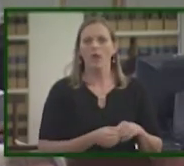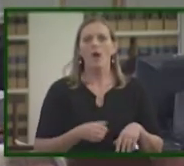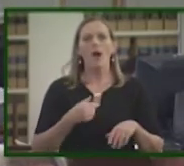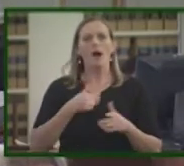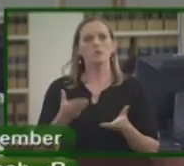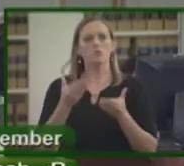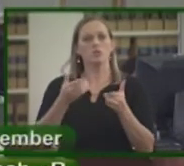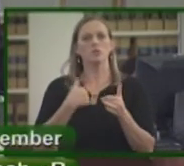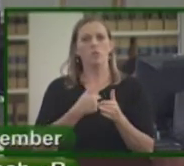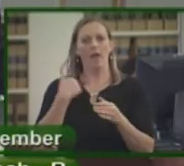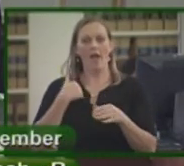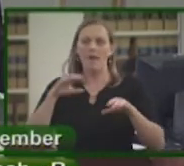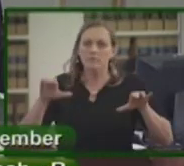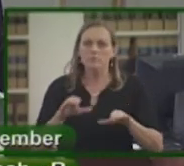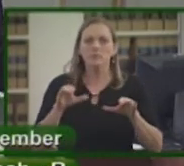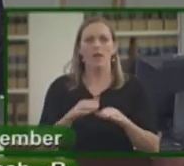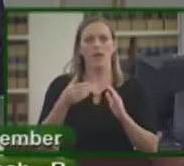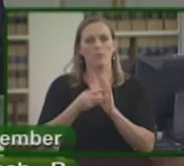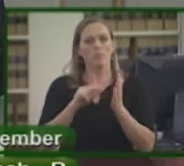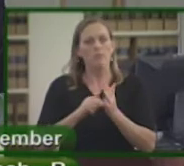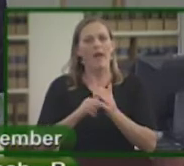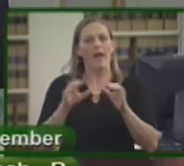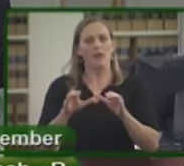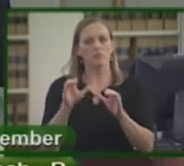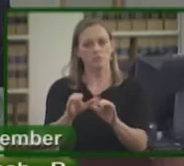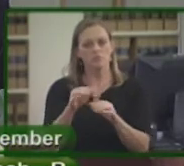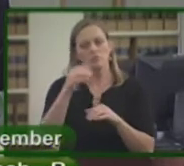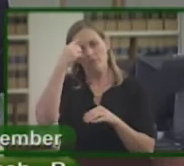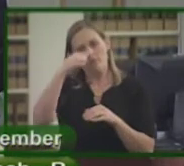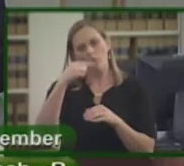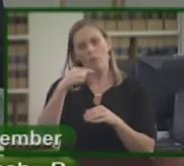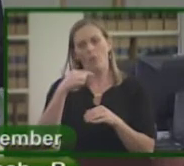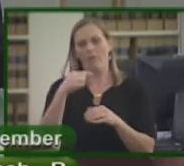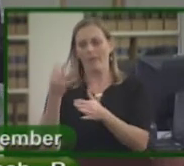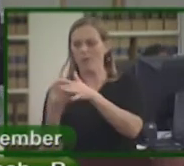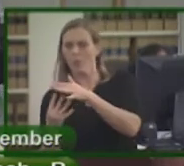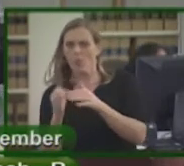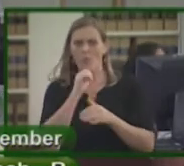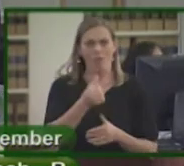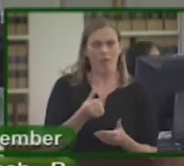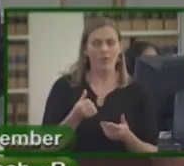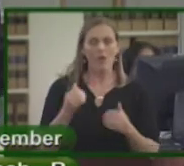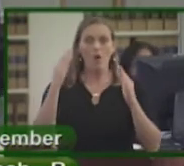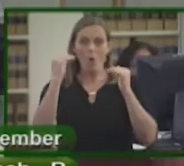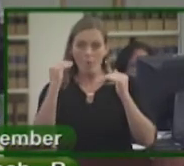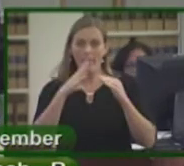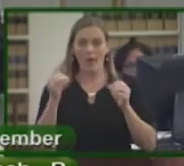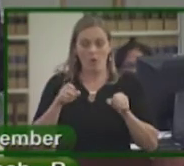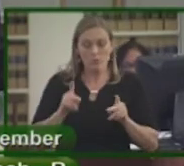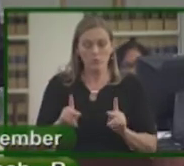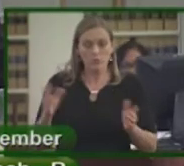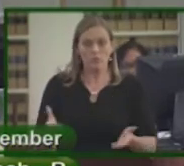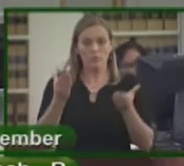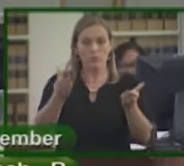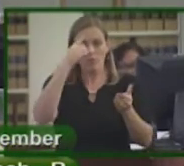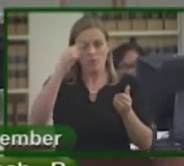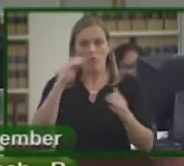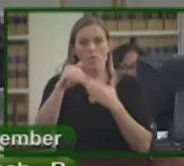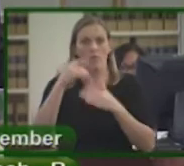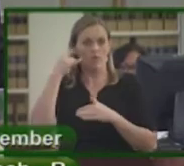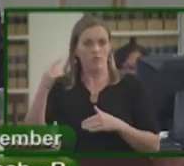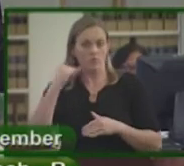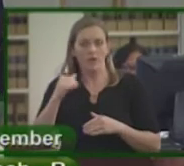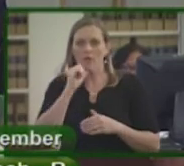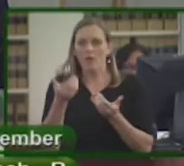suggest we take meaningful action to offer Californians, immigrants or not, hope and opportunity, rather than further